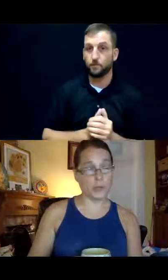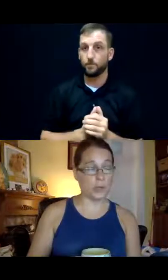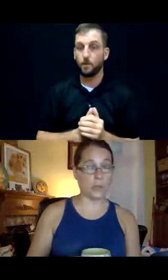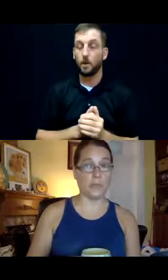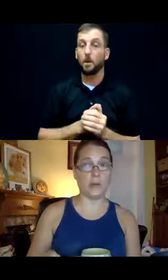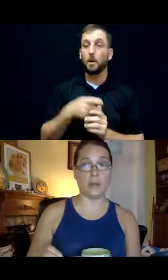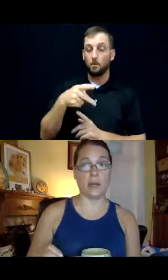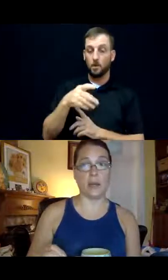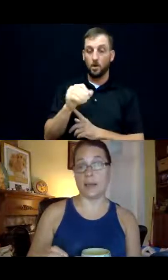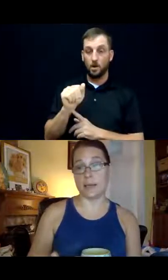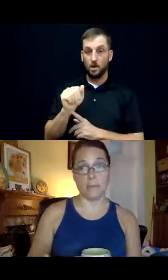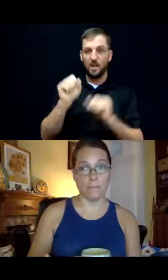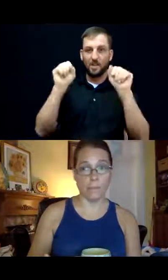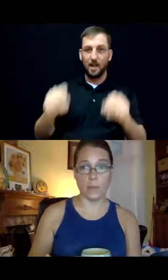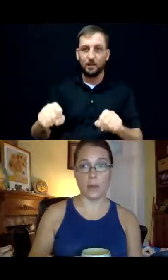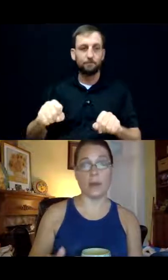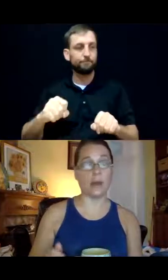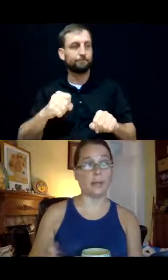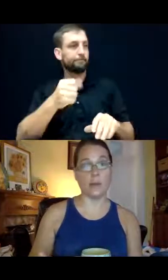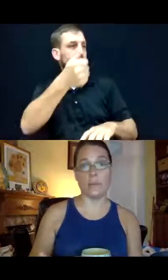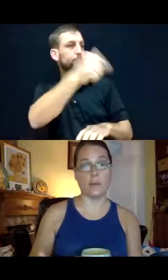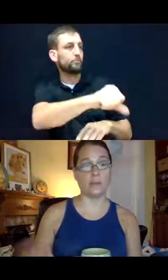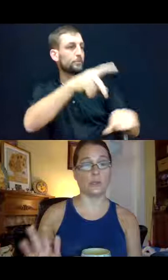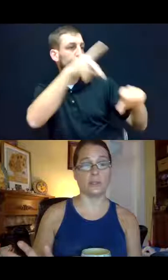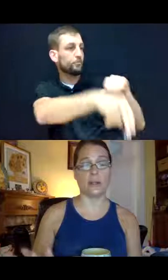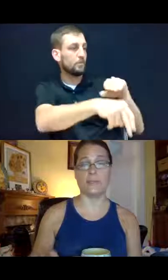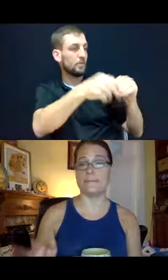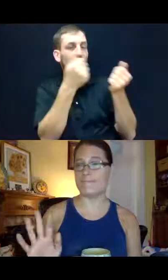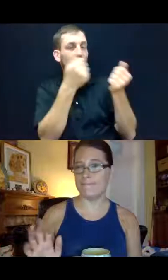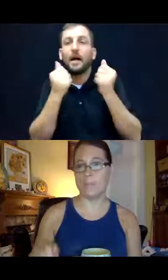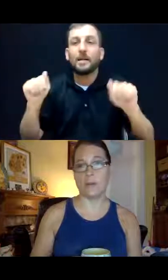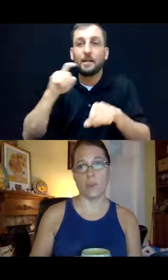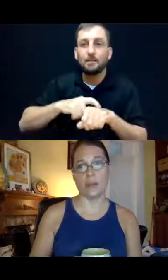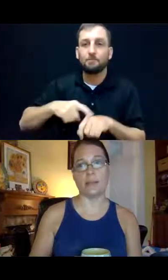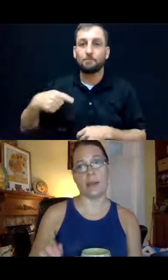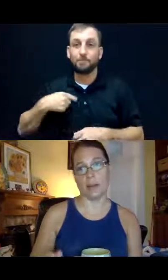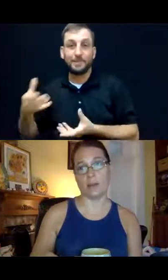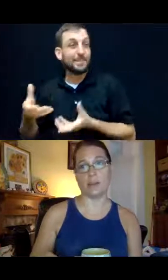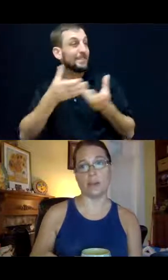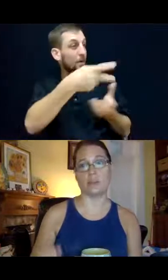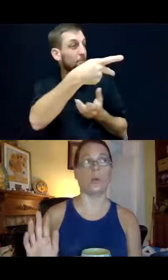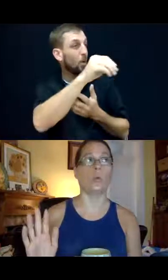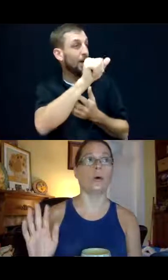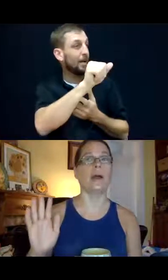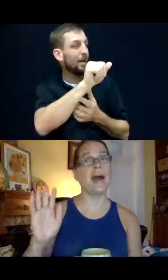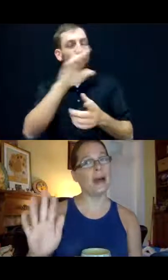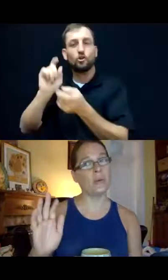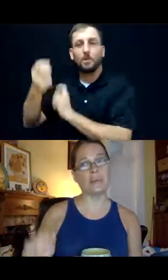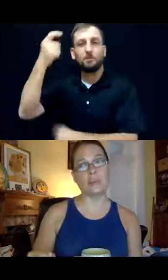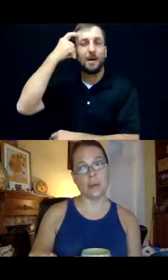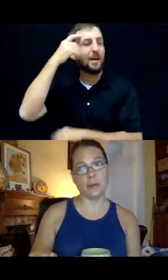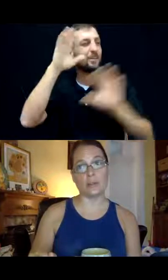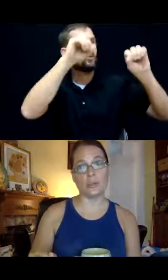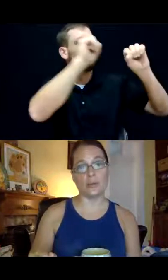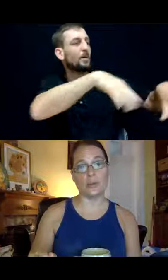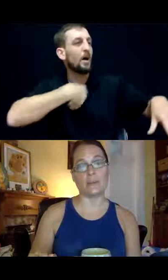power of attorney can be revoked at any time. At any time the individual decides, never mind, I can handle this, or I want